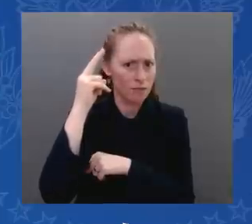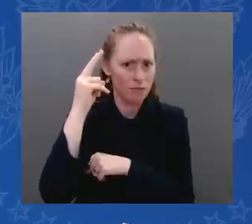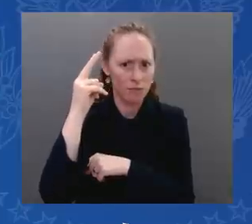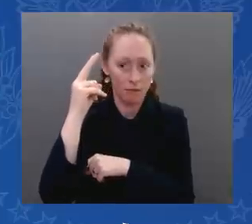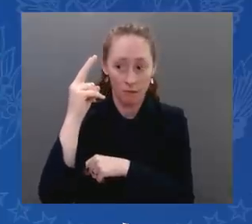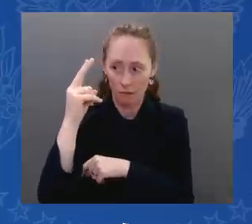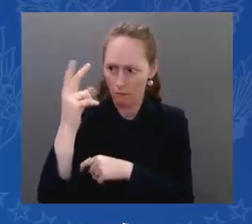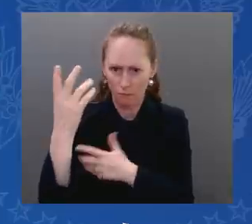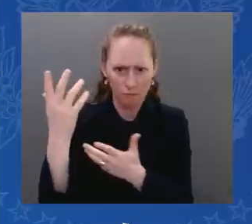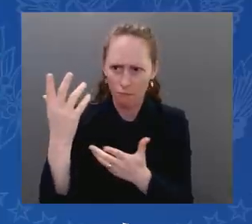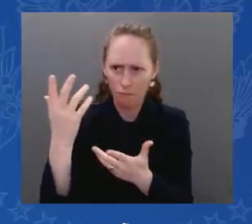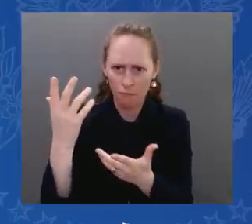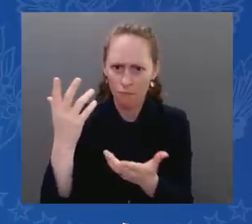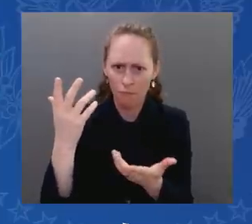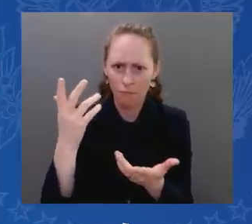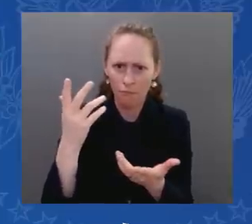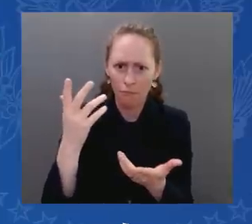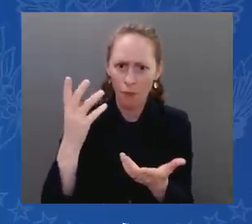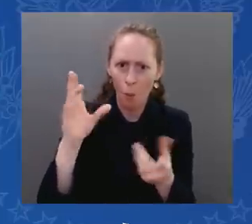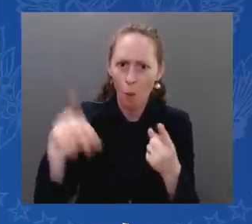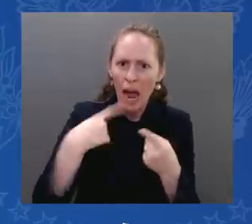positively clear.